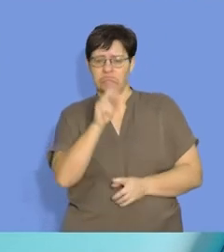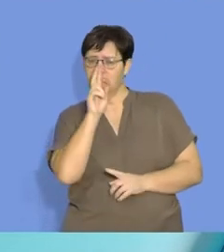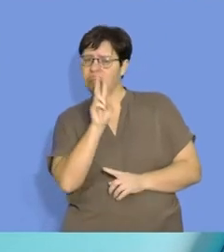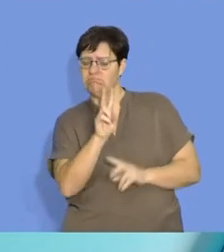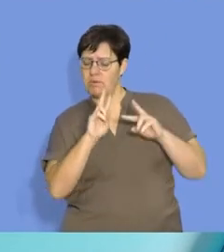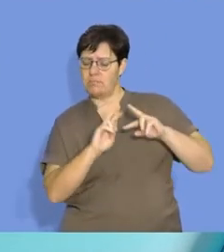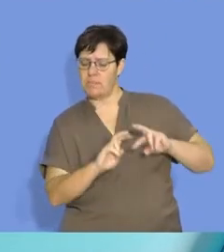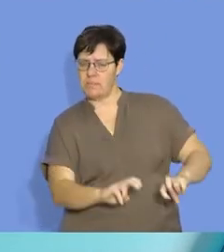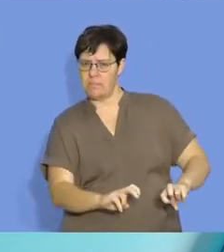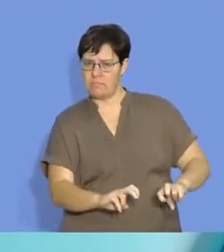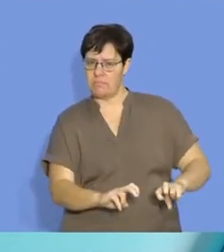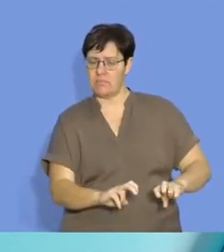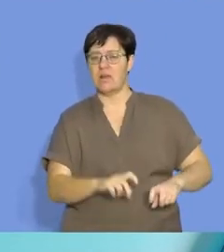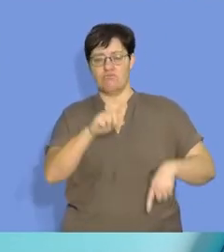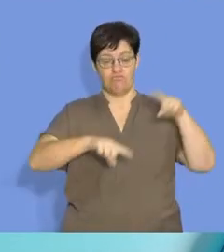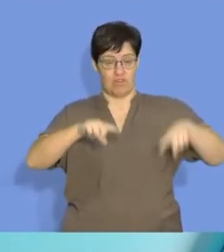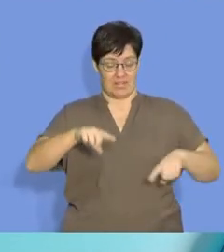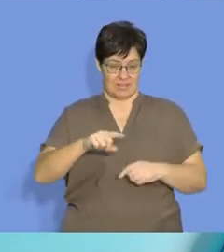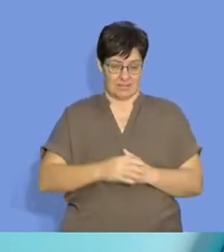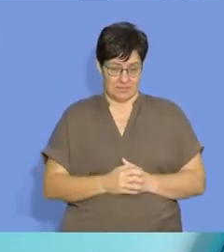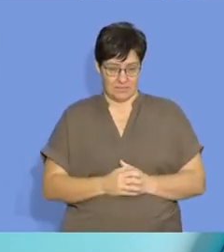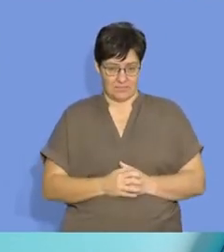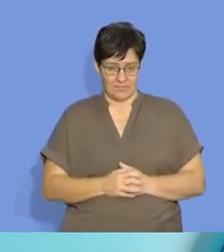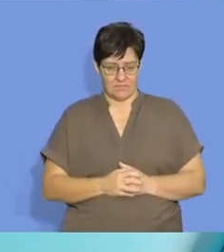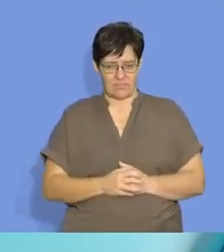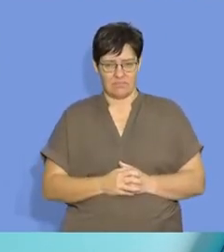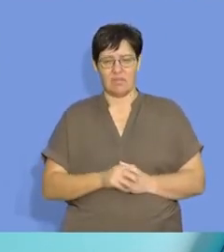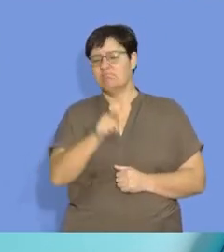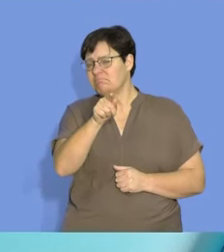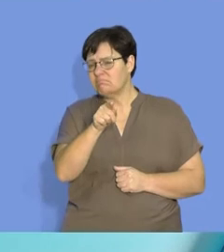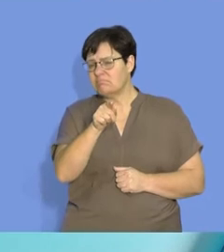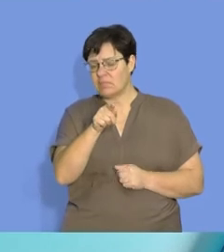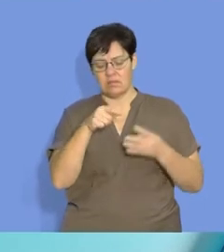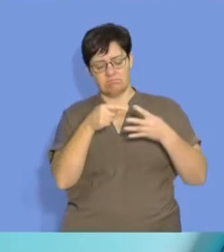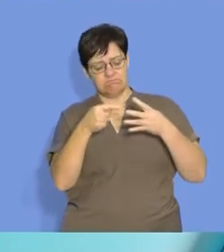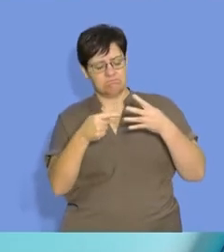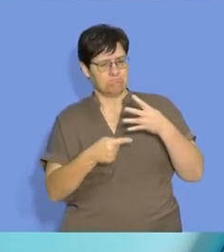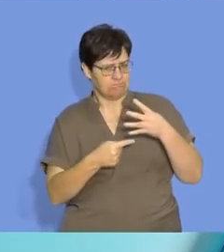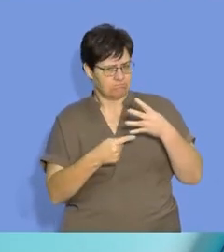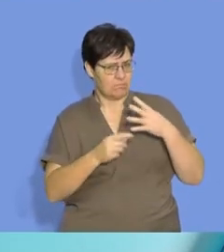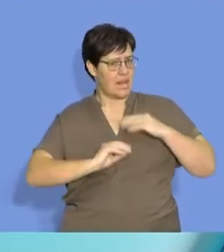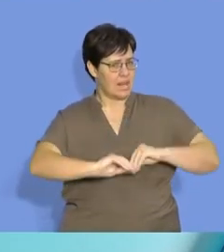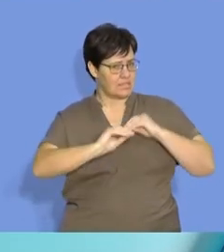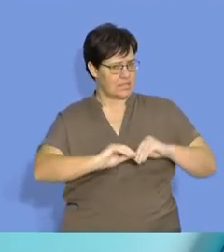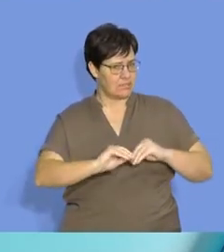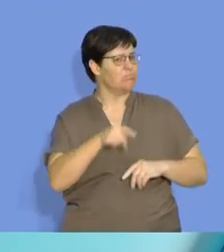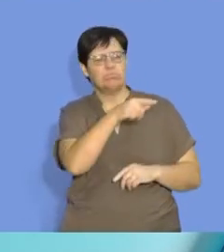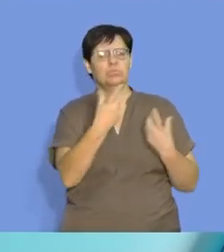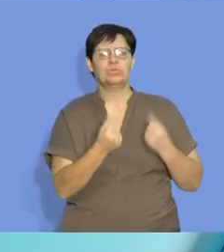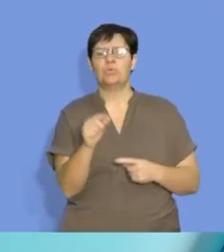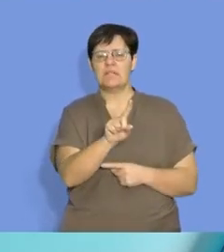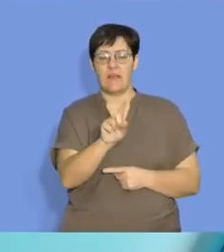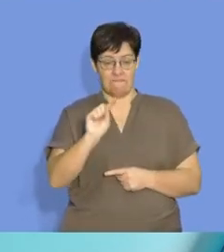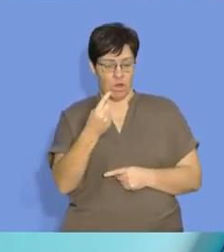the rate of chemical reactions. Now I want you, while we're going to go through this lesson, I would like you to